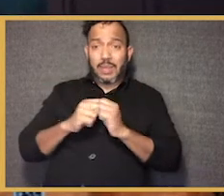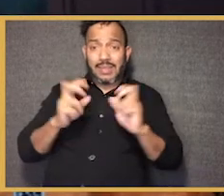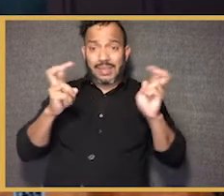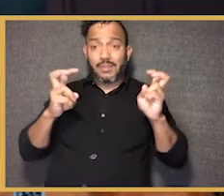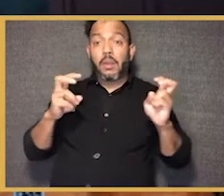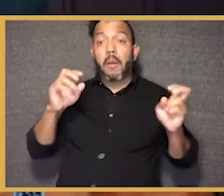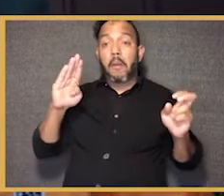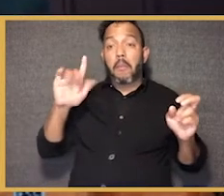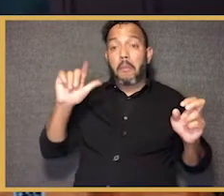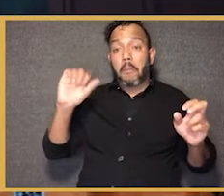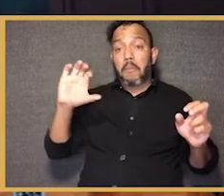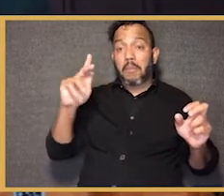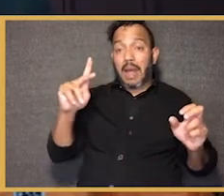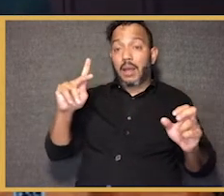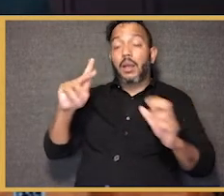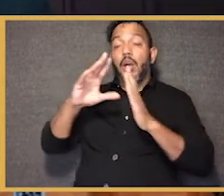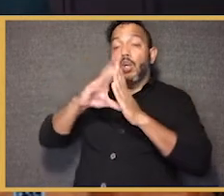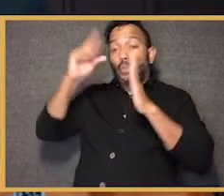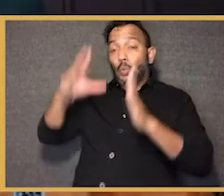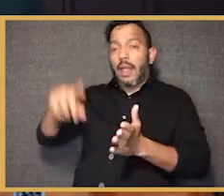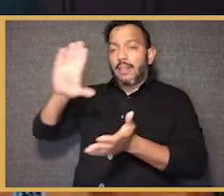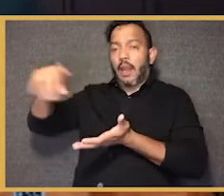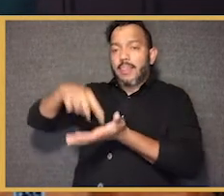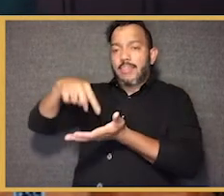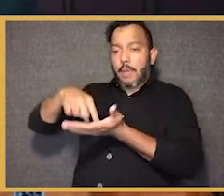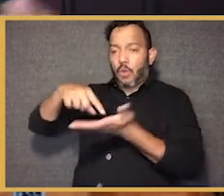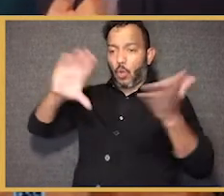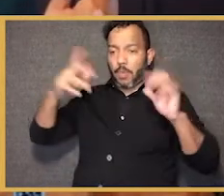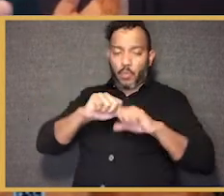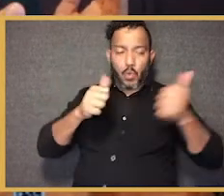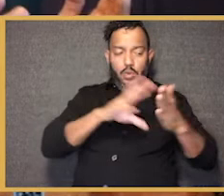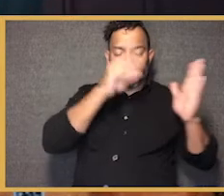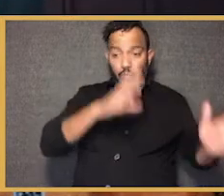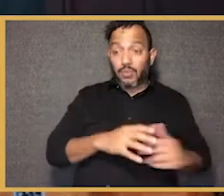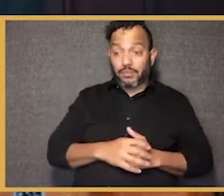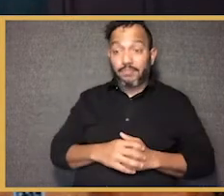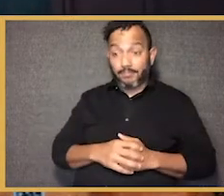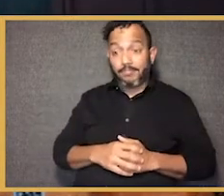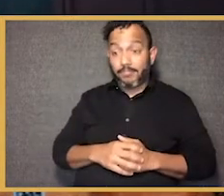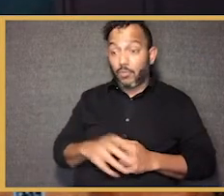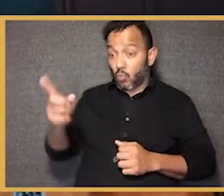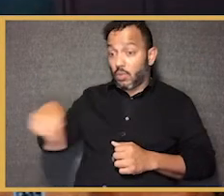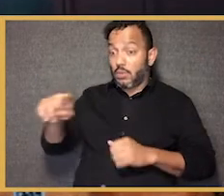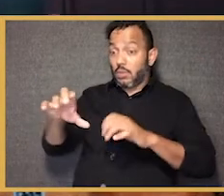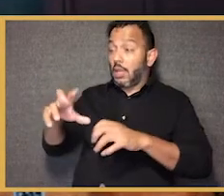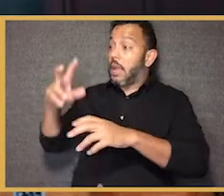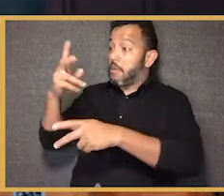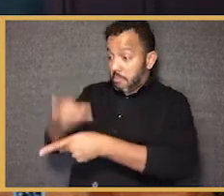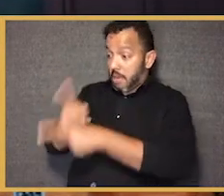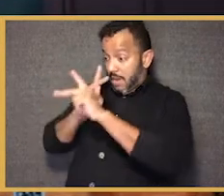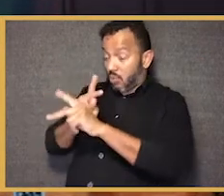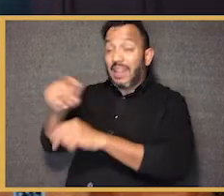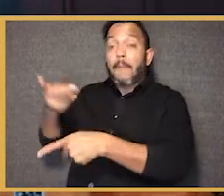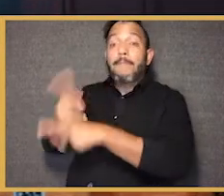on the issue of black student debt. Black students are more likely to borrow. When